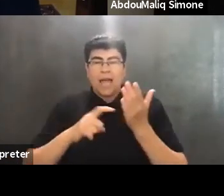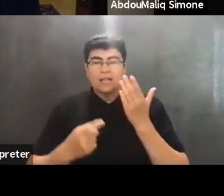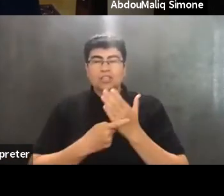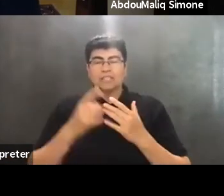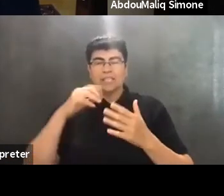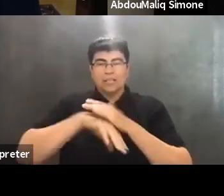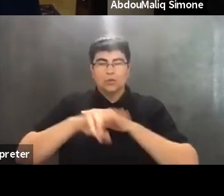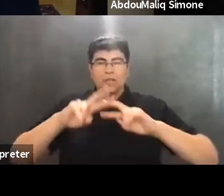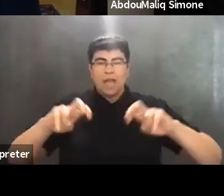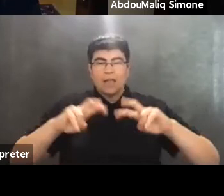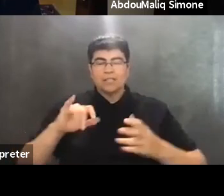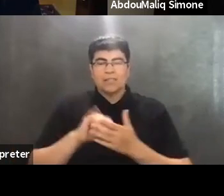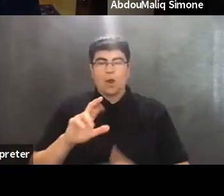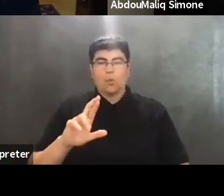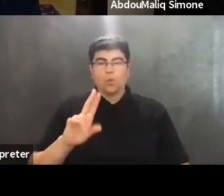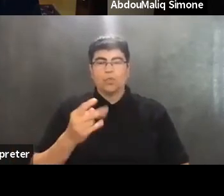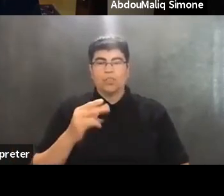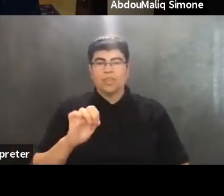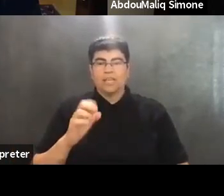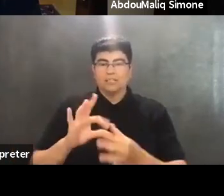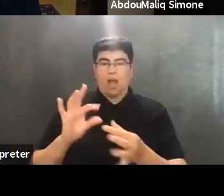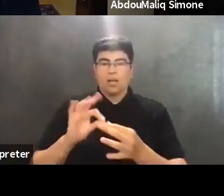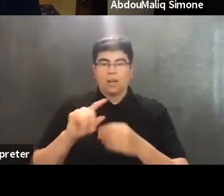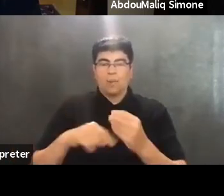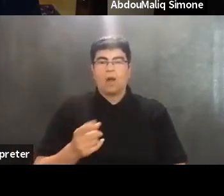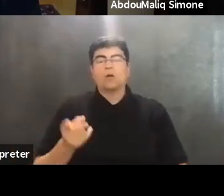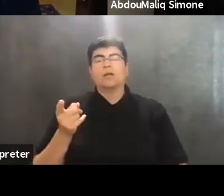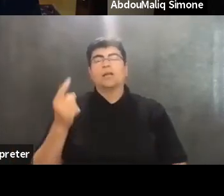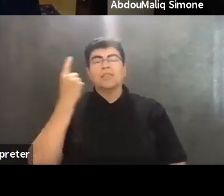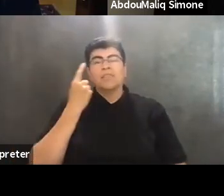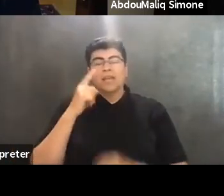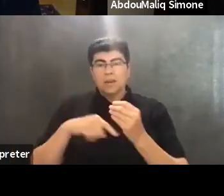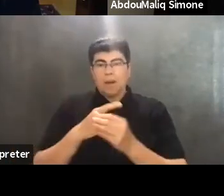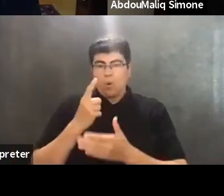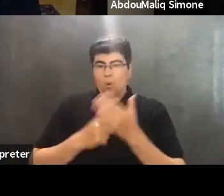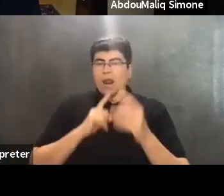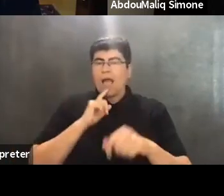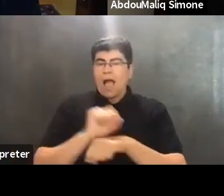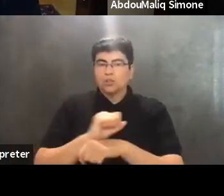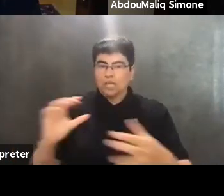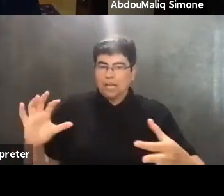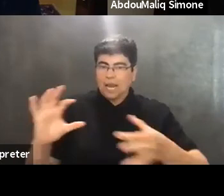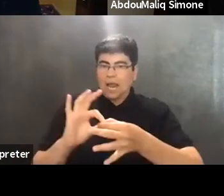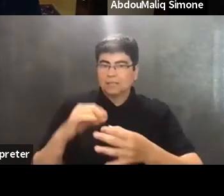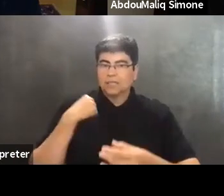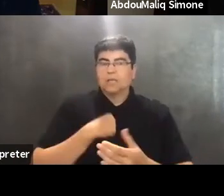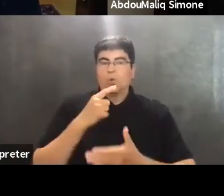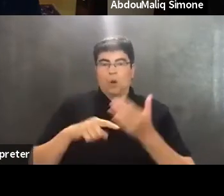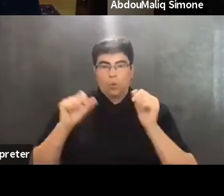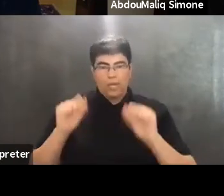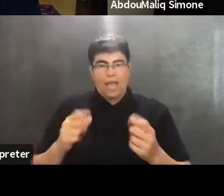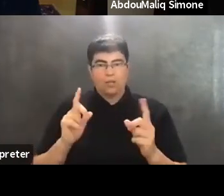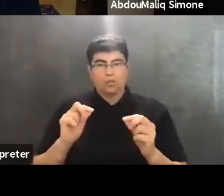analysis that Ruthie was speaking about, thinking of what actually connects us and what we can do together.